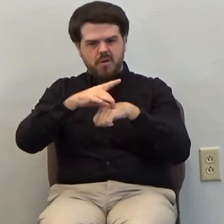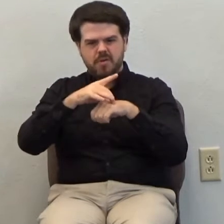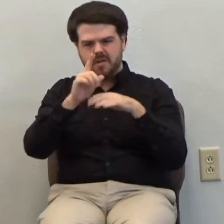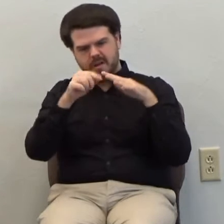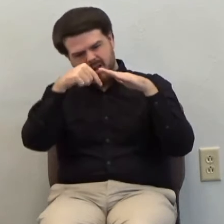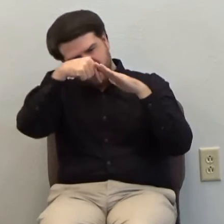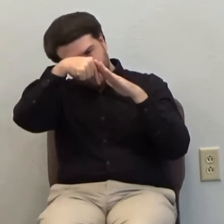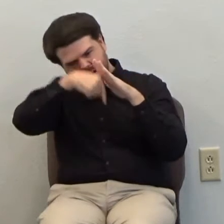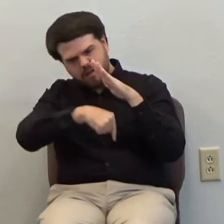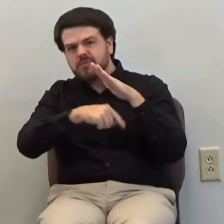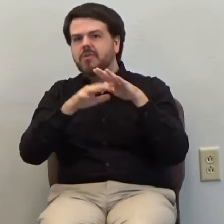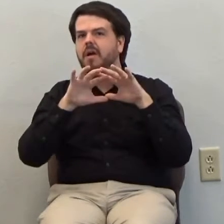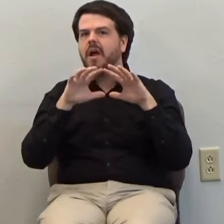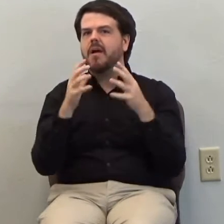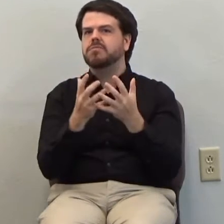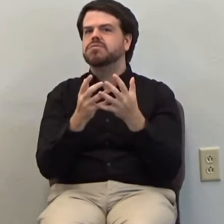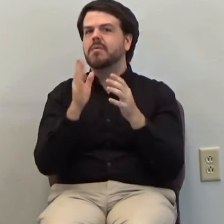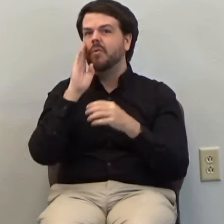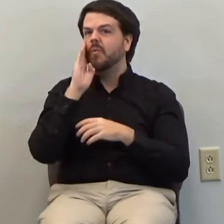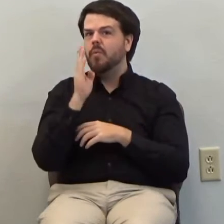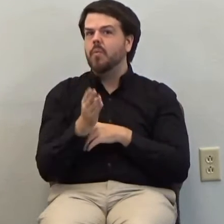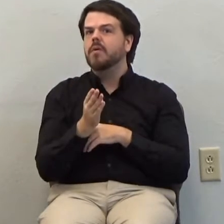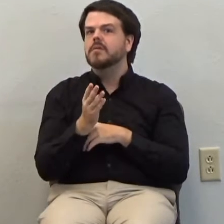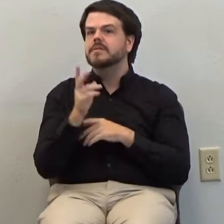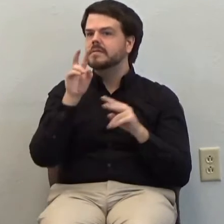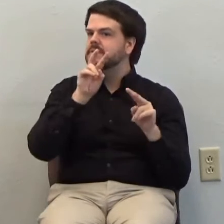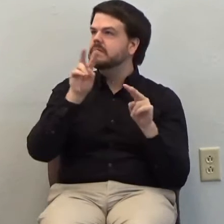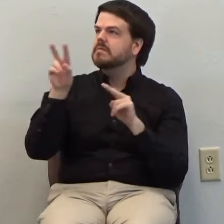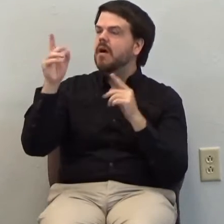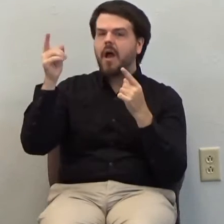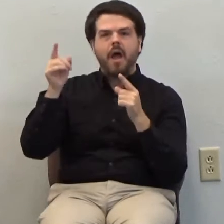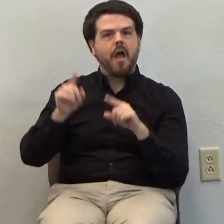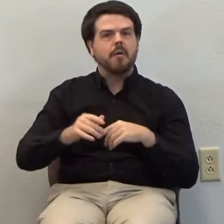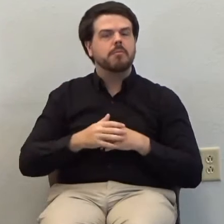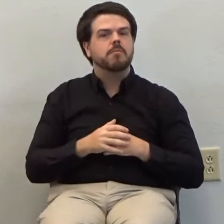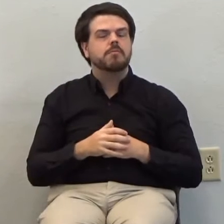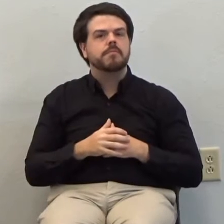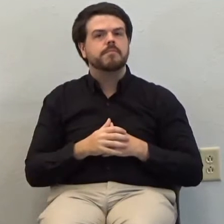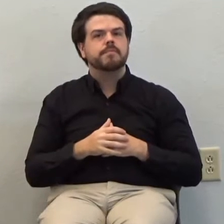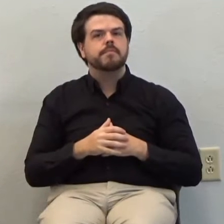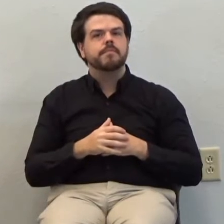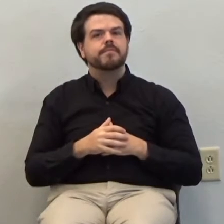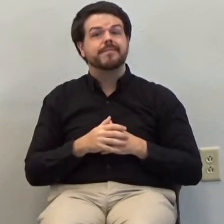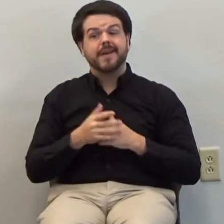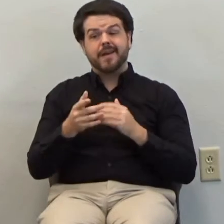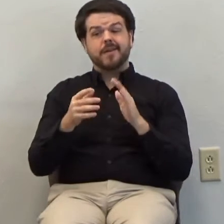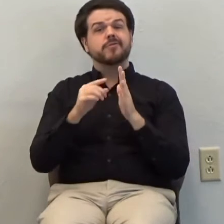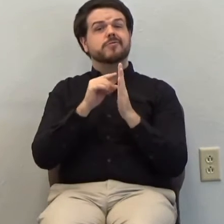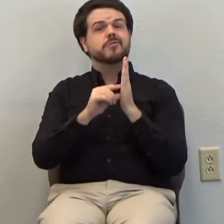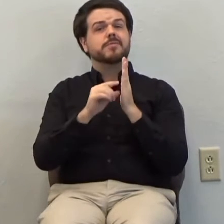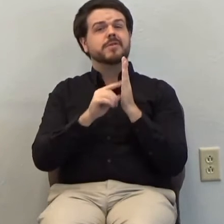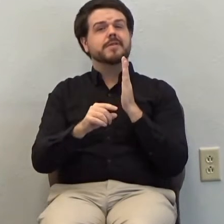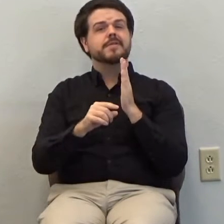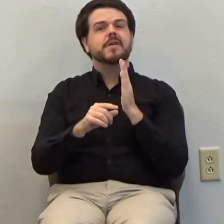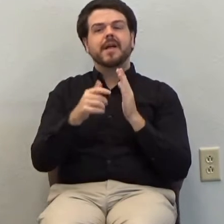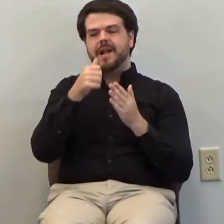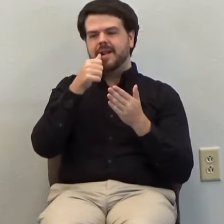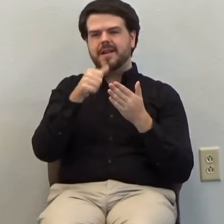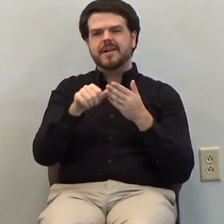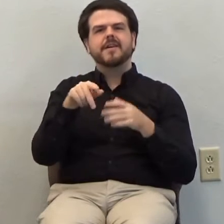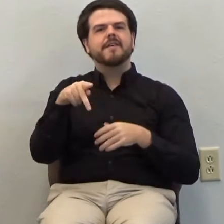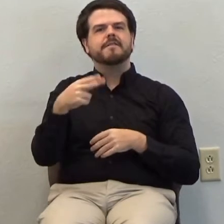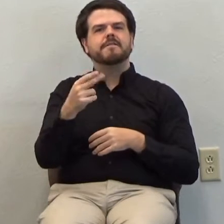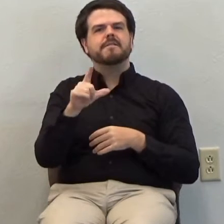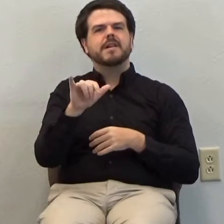And then the words of scripture will be fulfilled that we have in Paul's letter to the Philippians, chapter